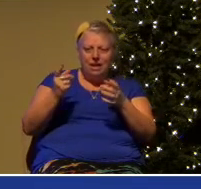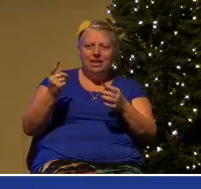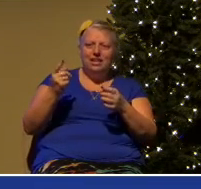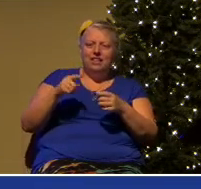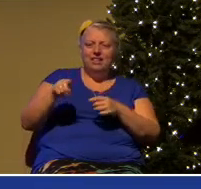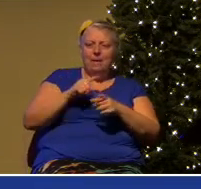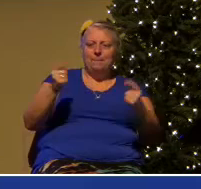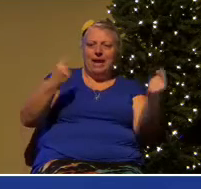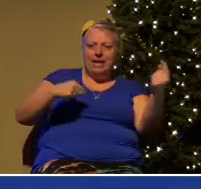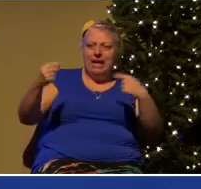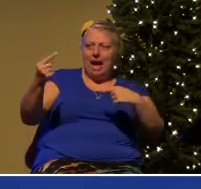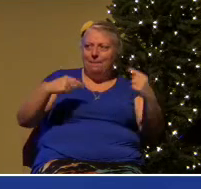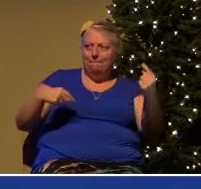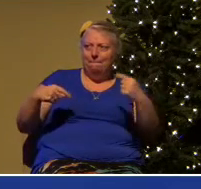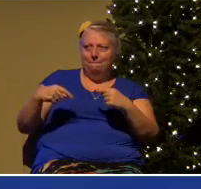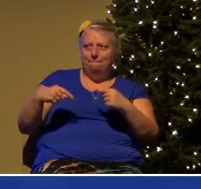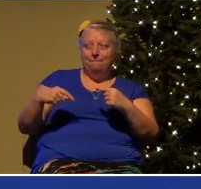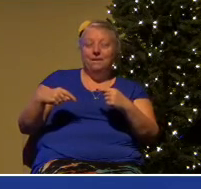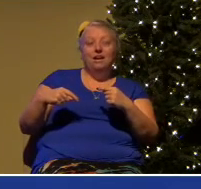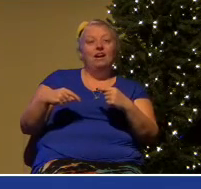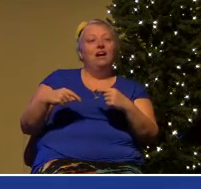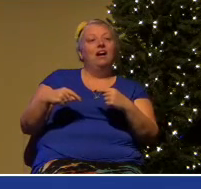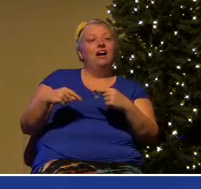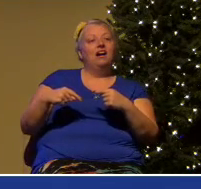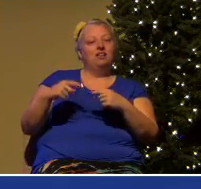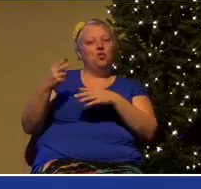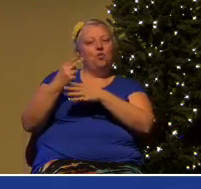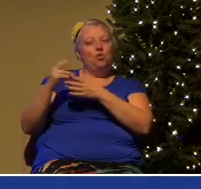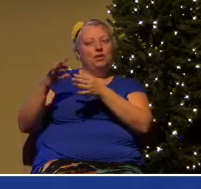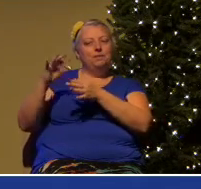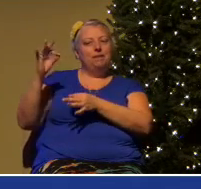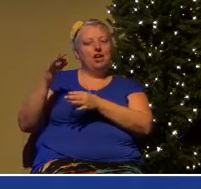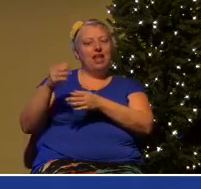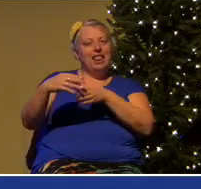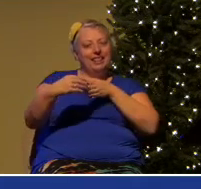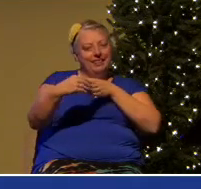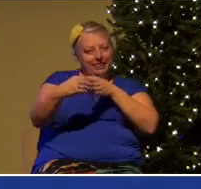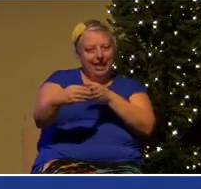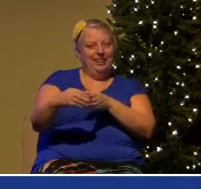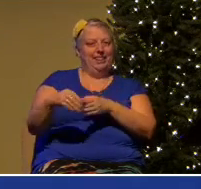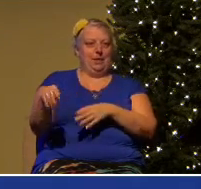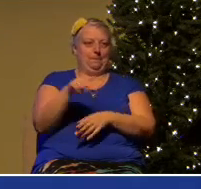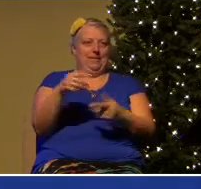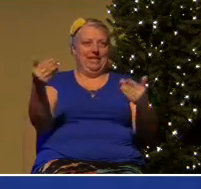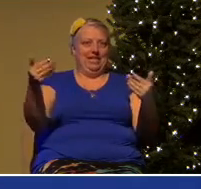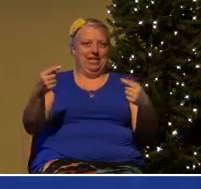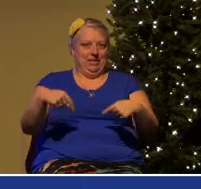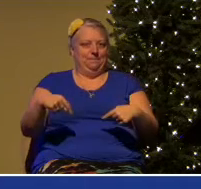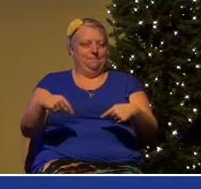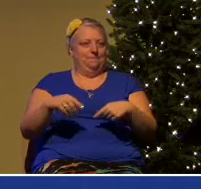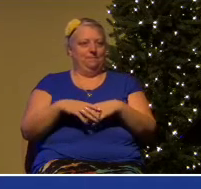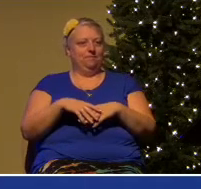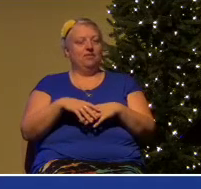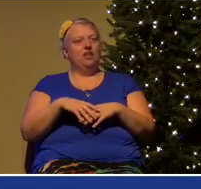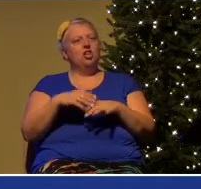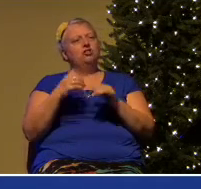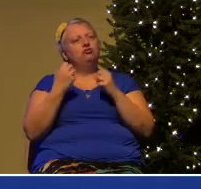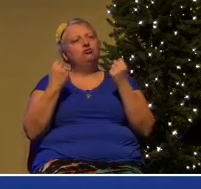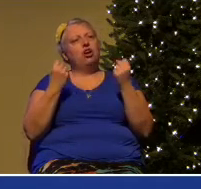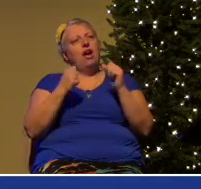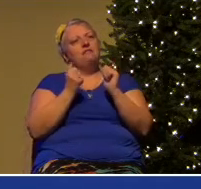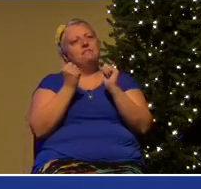sovereignly led here by the Holy Spirit they drive past on the road they see the sign and they said